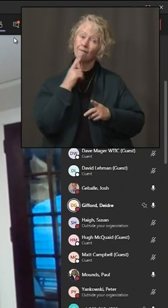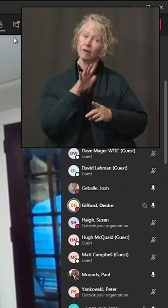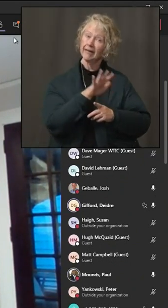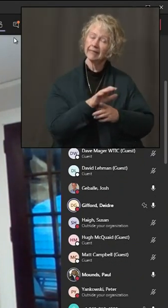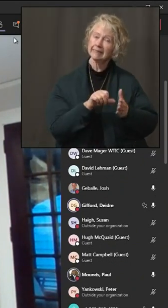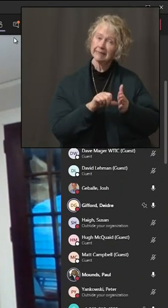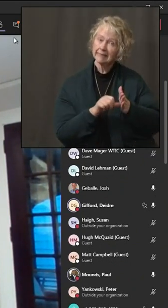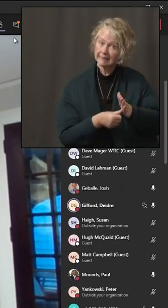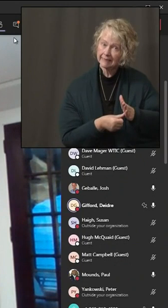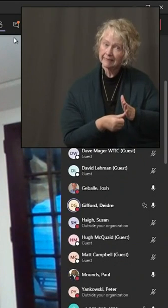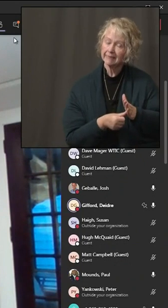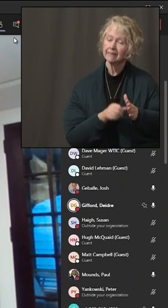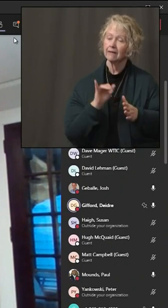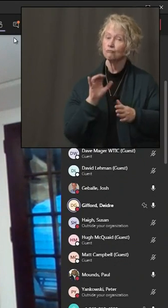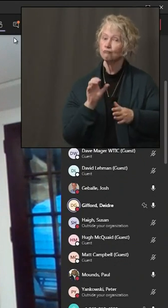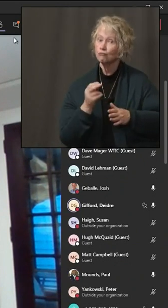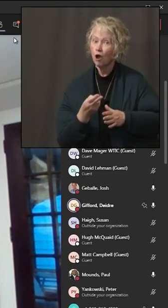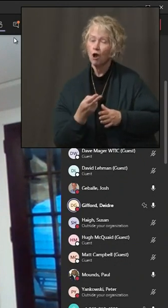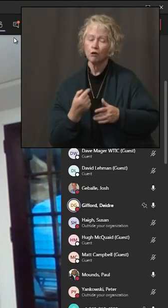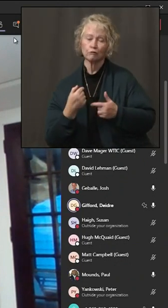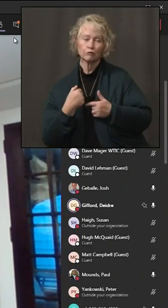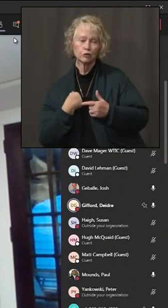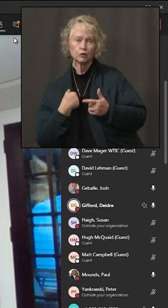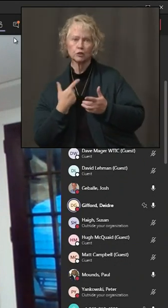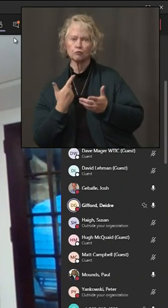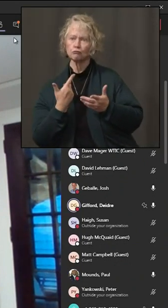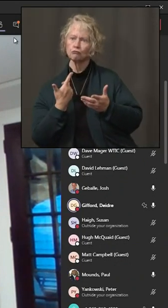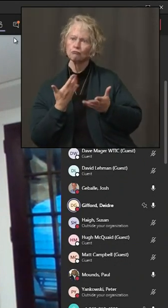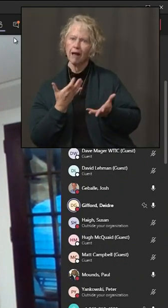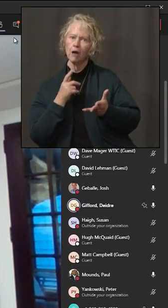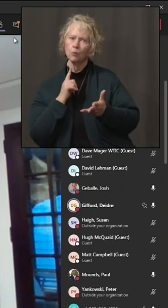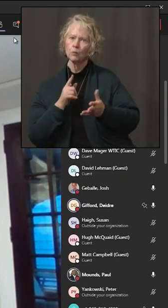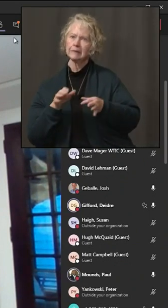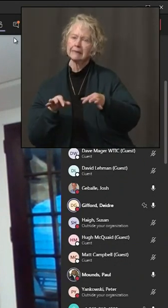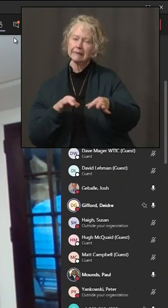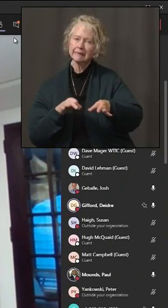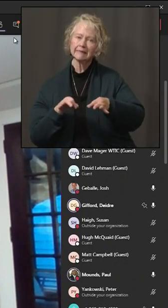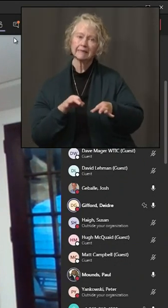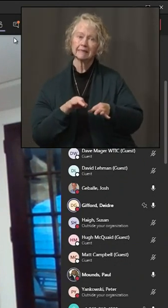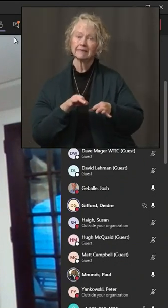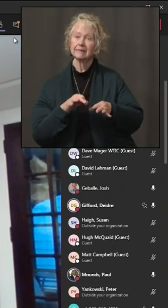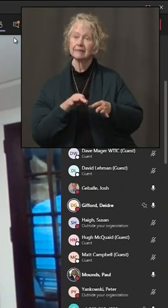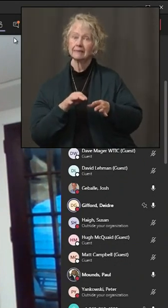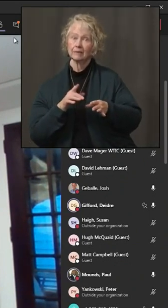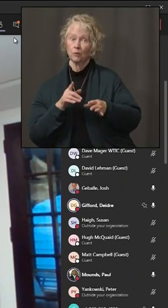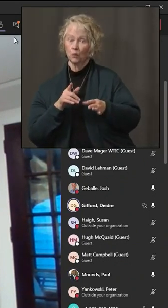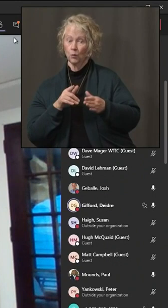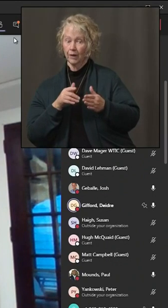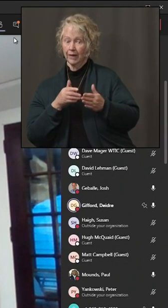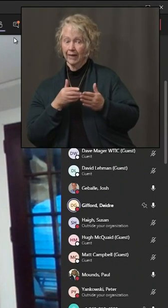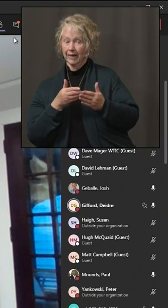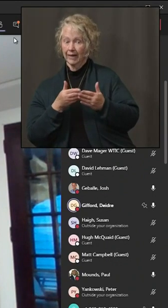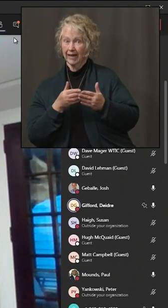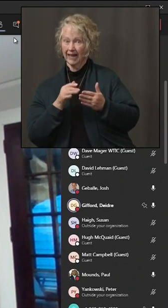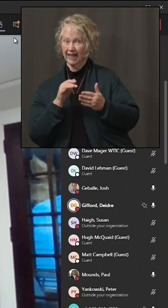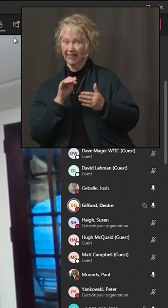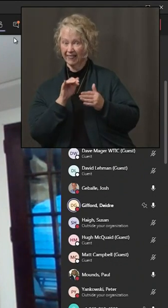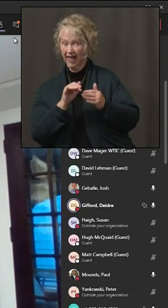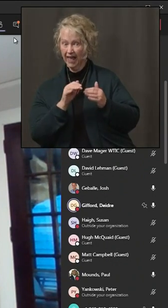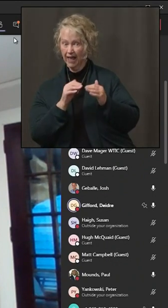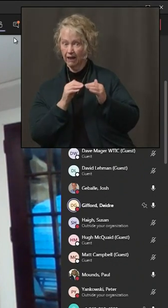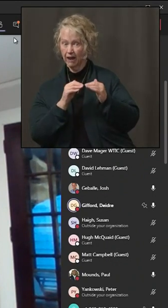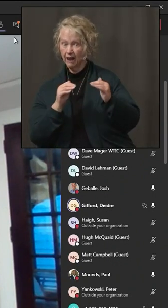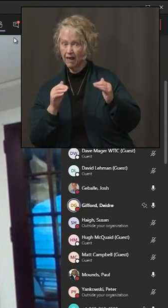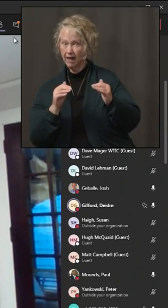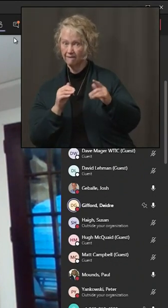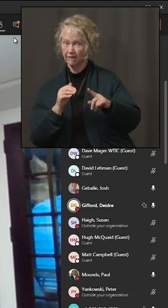and Josh and myself have all been trying to make is that when you get to a level of community prevalence of